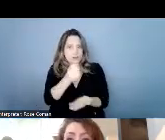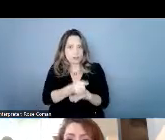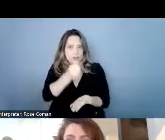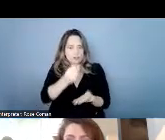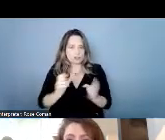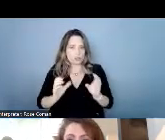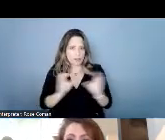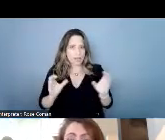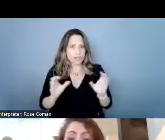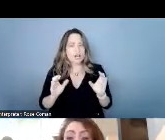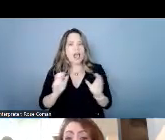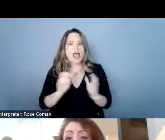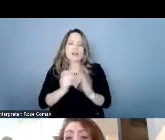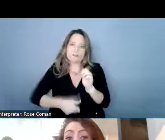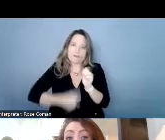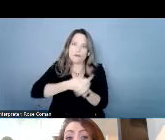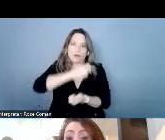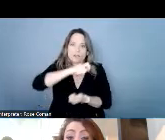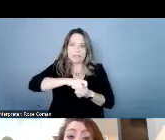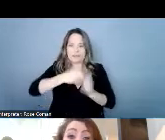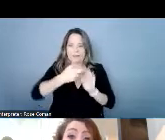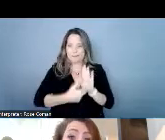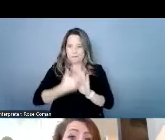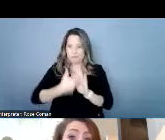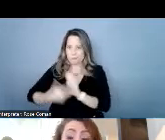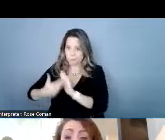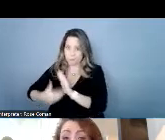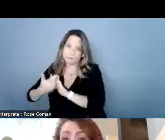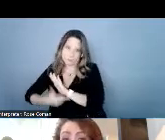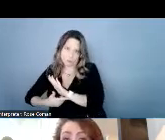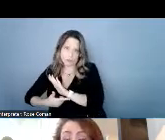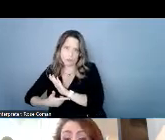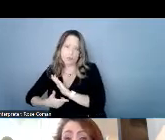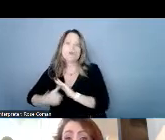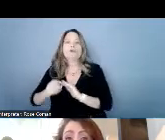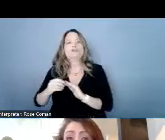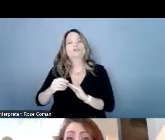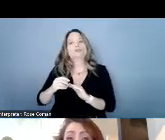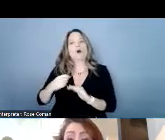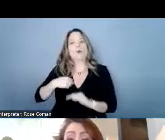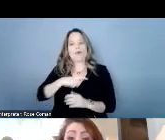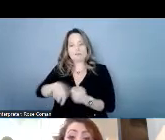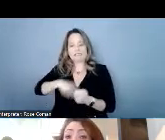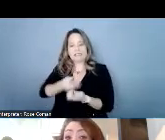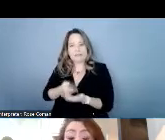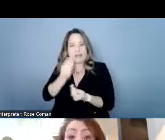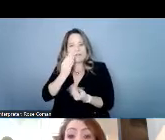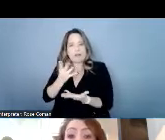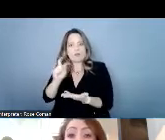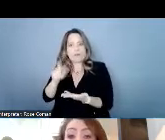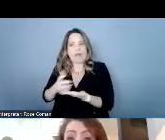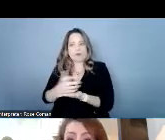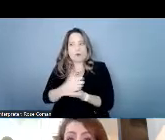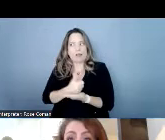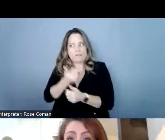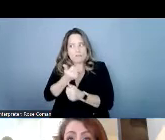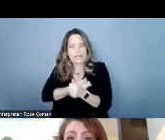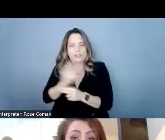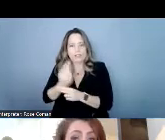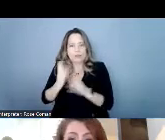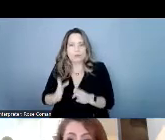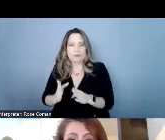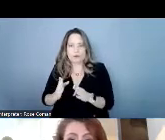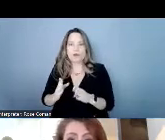certain registration requirements from what we have to collect from every user to the fact that our service has to be